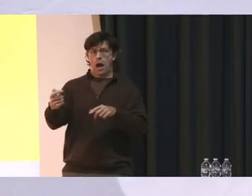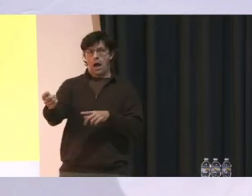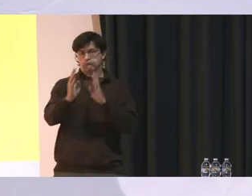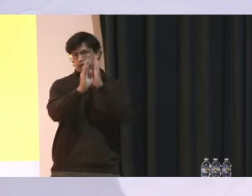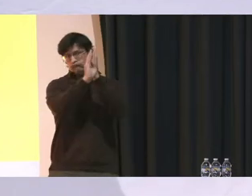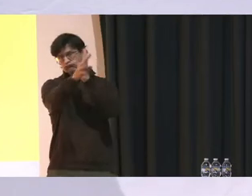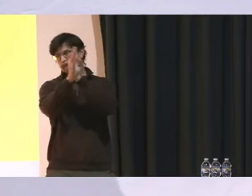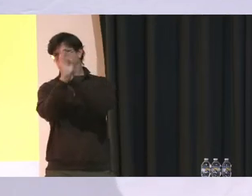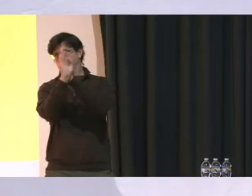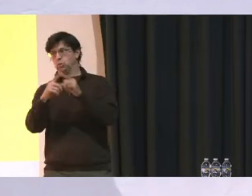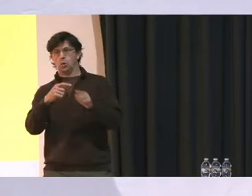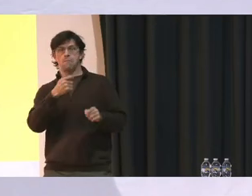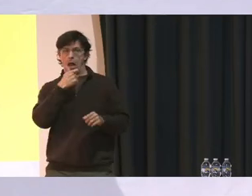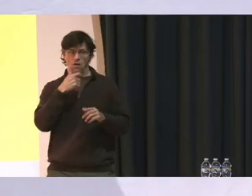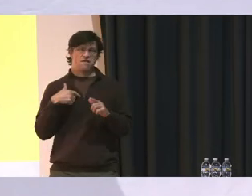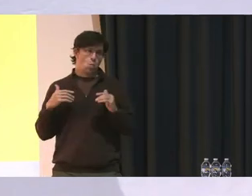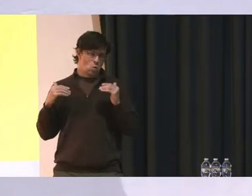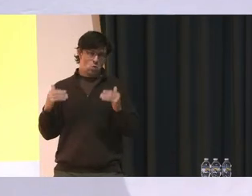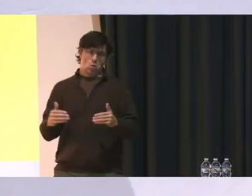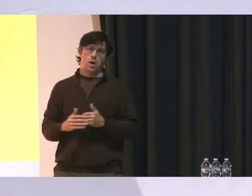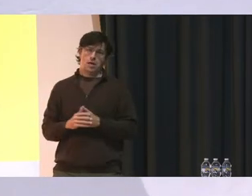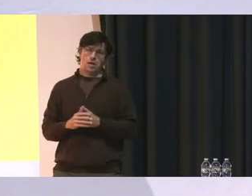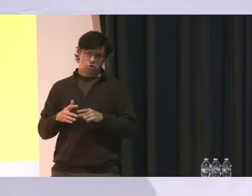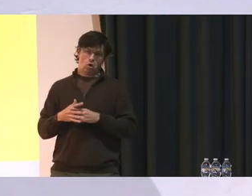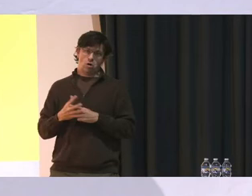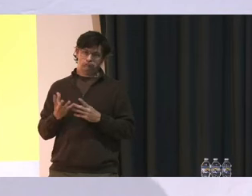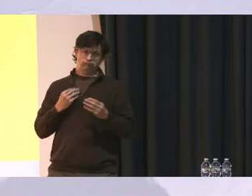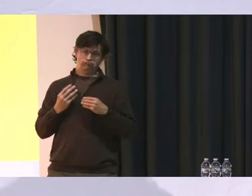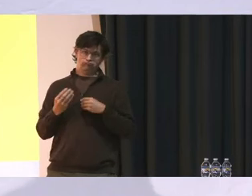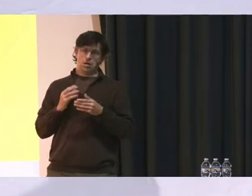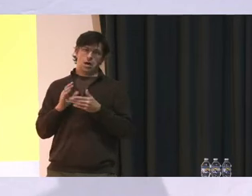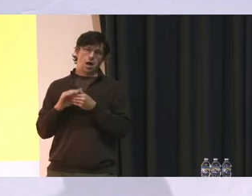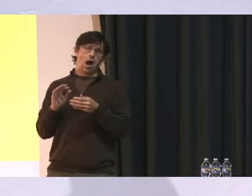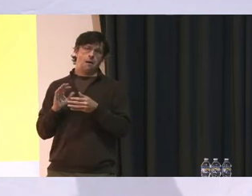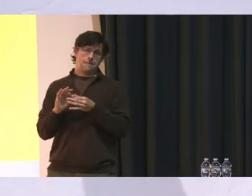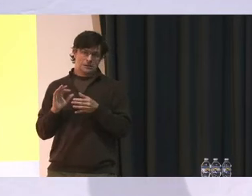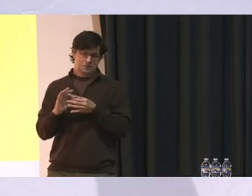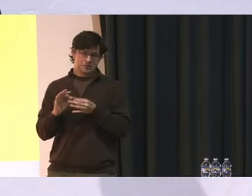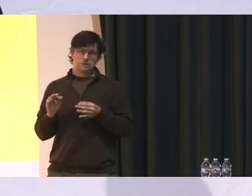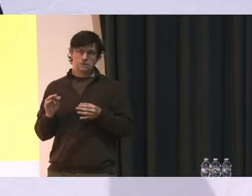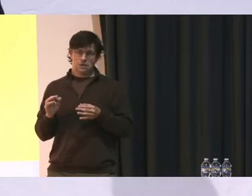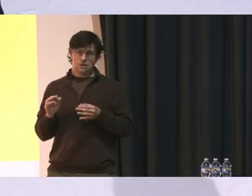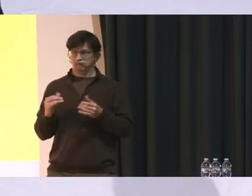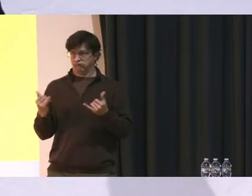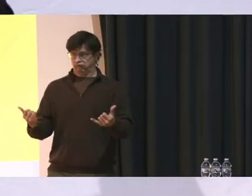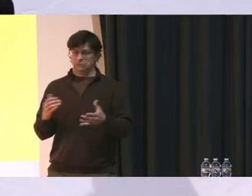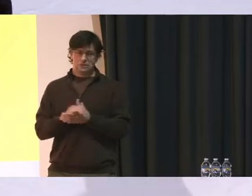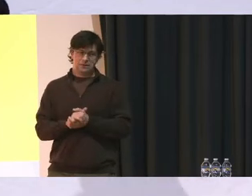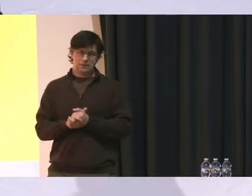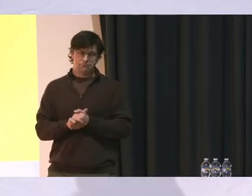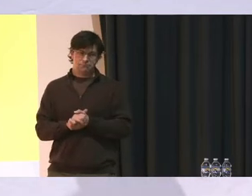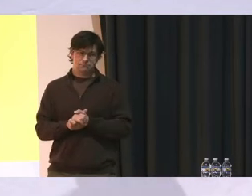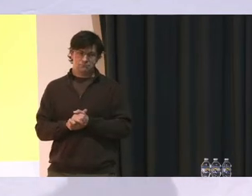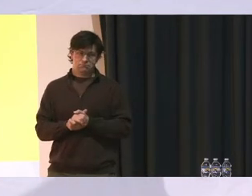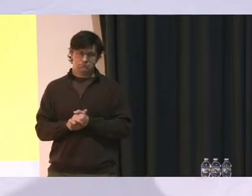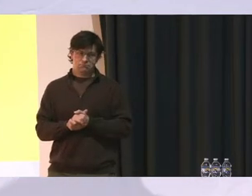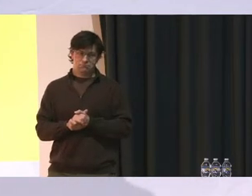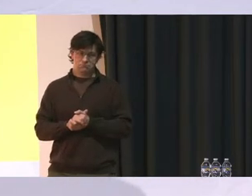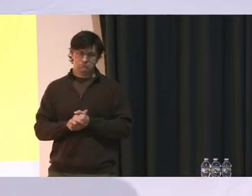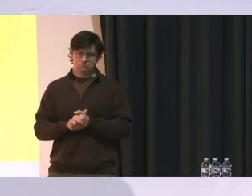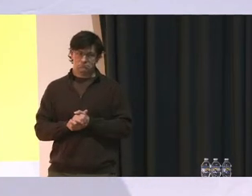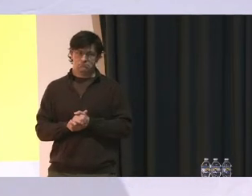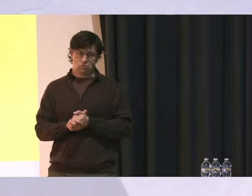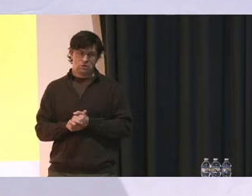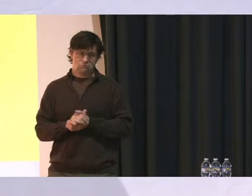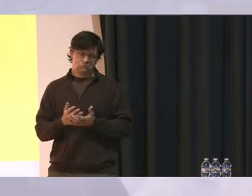we'll go ahead and start taking some comments at this particular time. We'll go ahead and start over here. Thank you